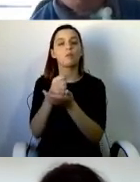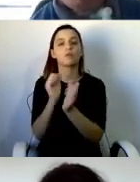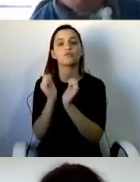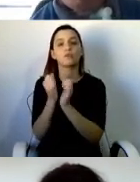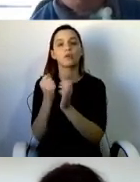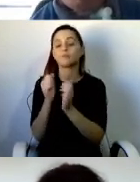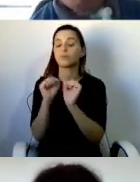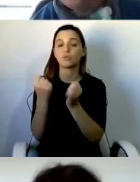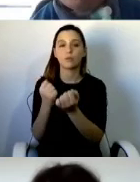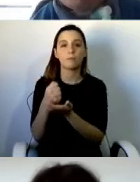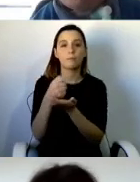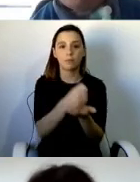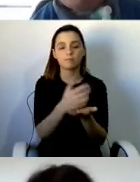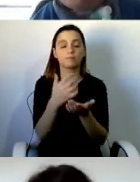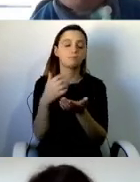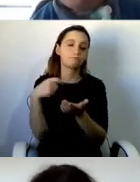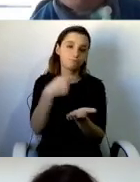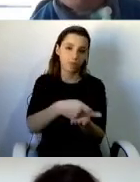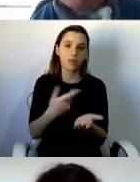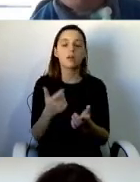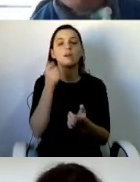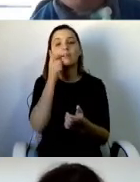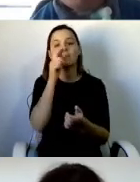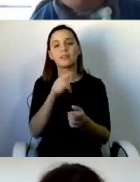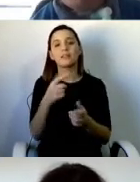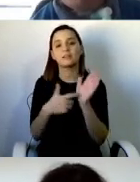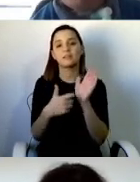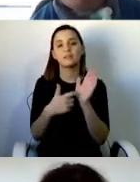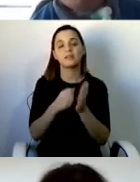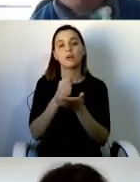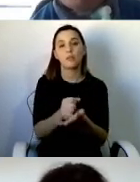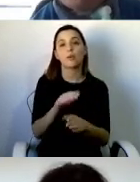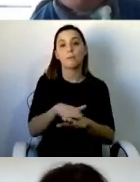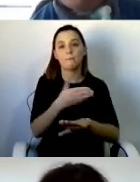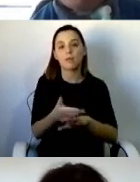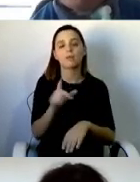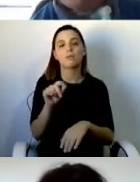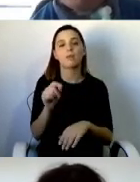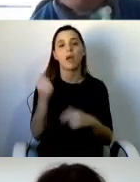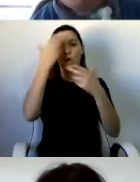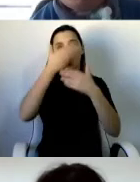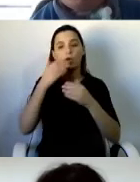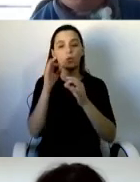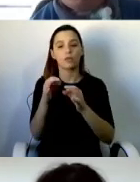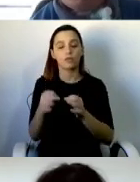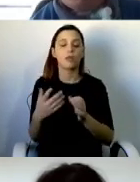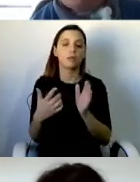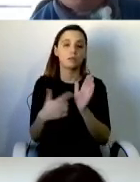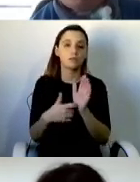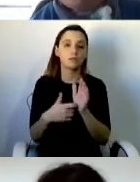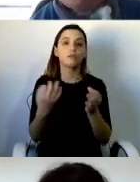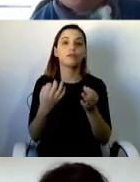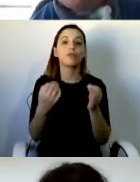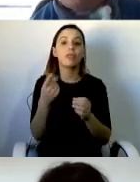need overnight care lost the most money. At the same time, the Independent Living Fund